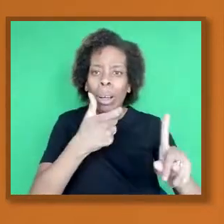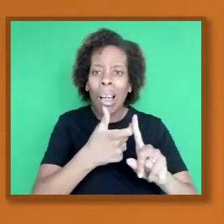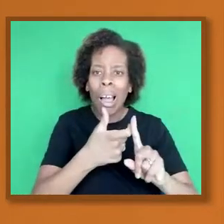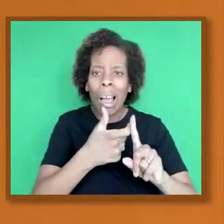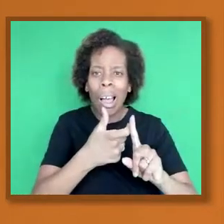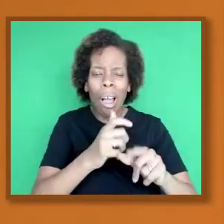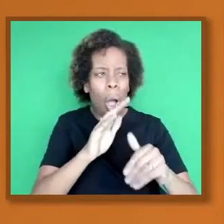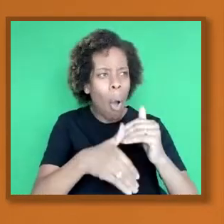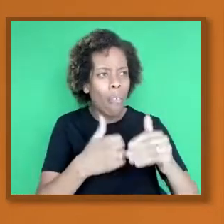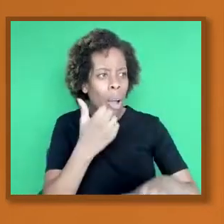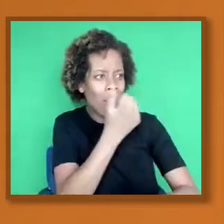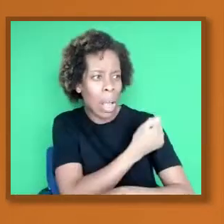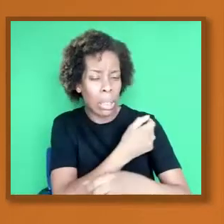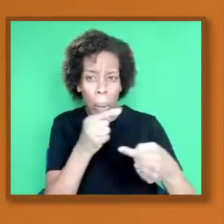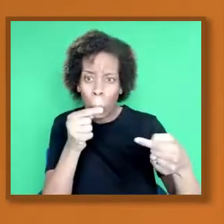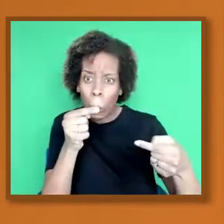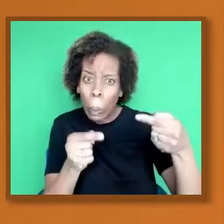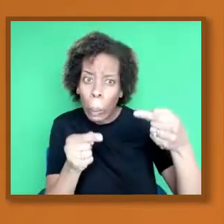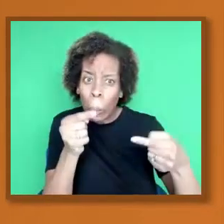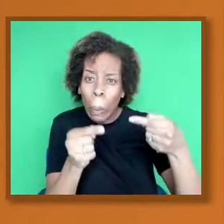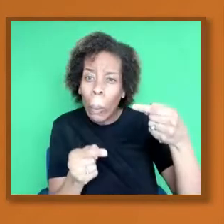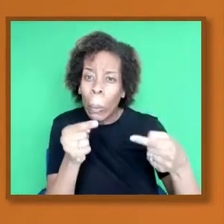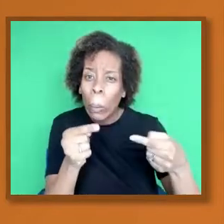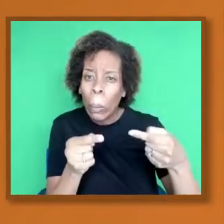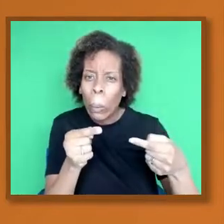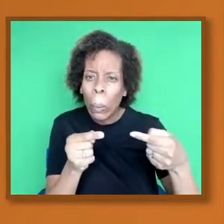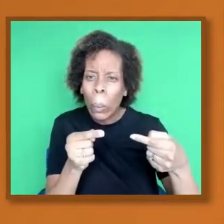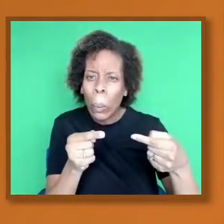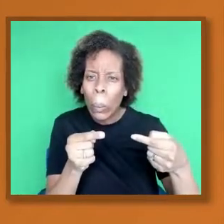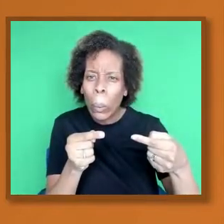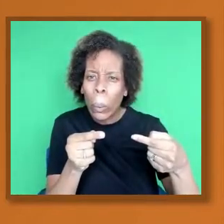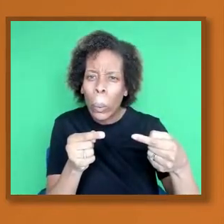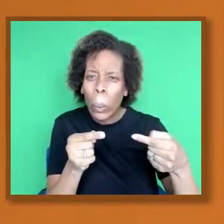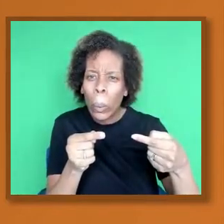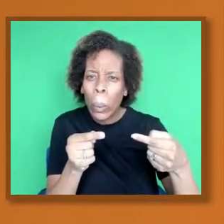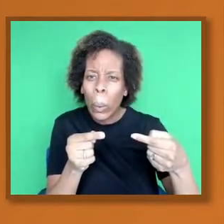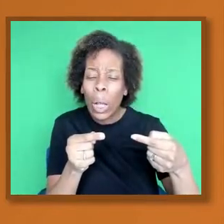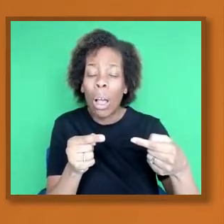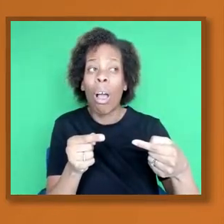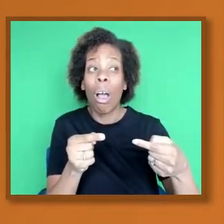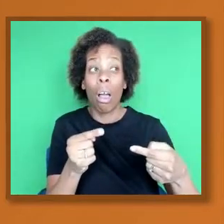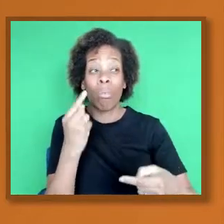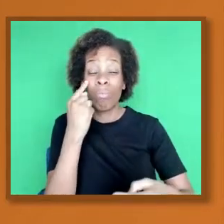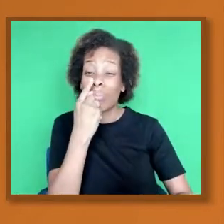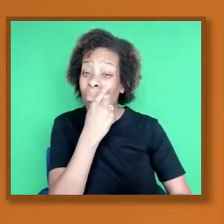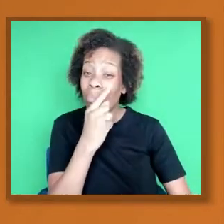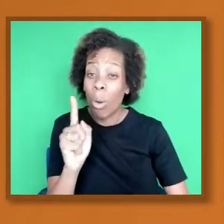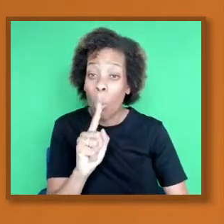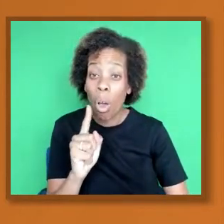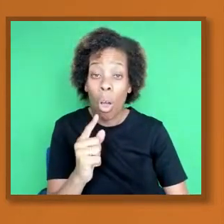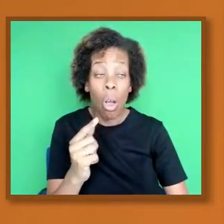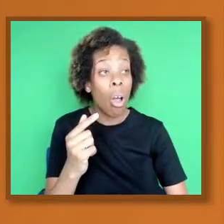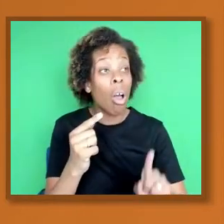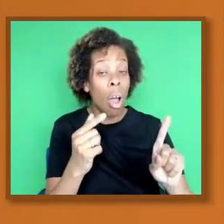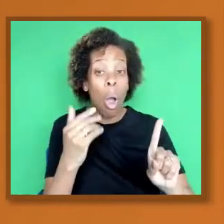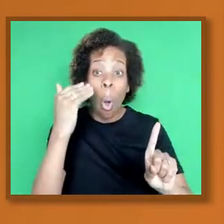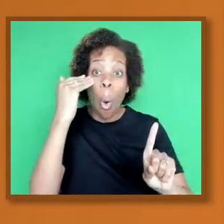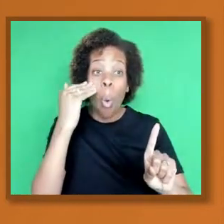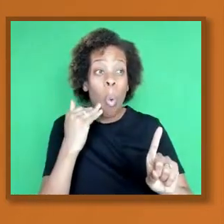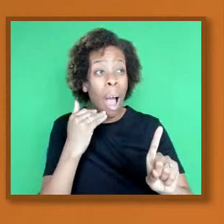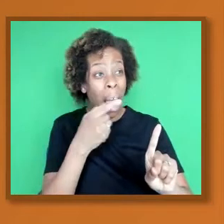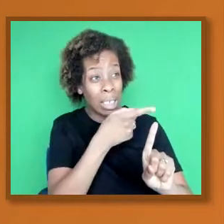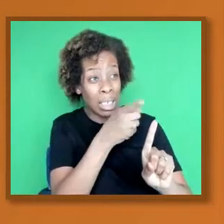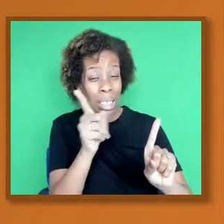That tells us that no one's safe until the white capitalist infrastructure is safe. That's what they